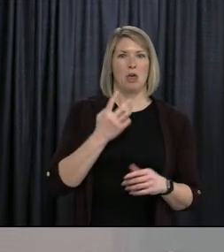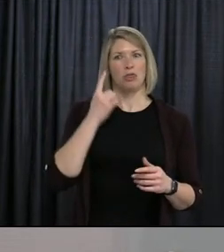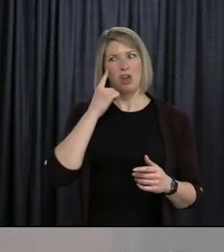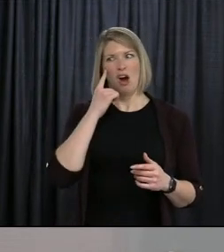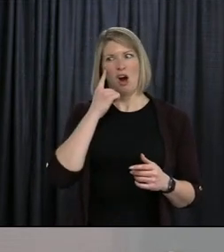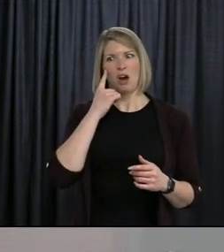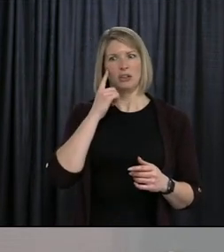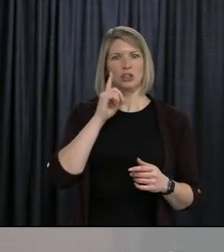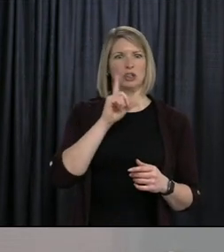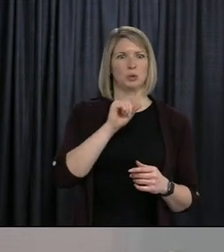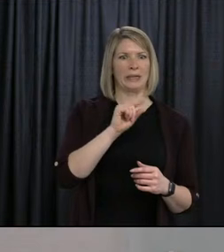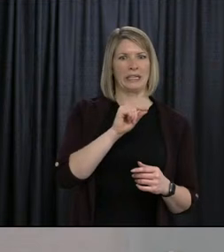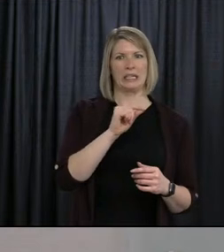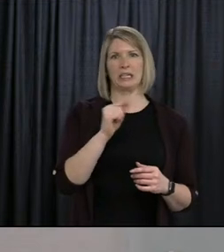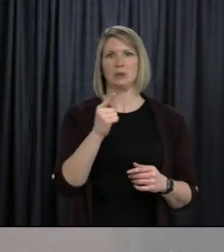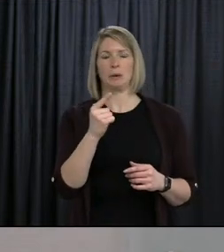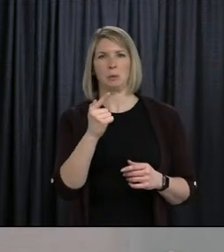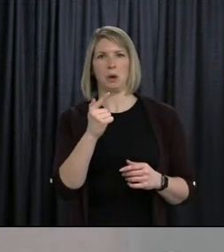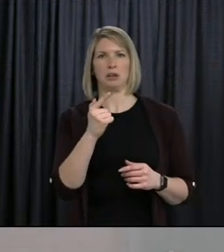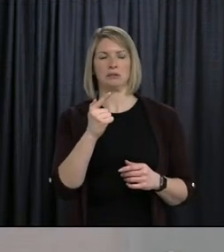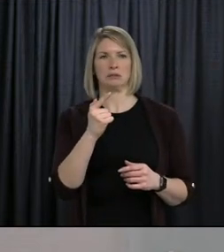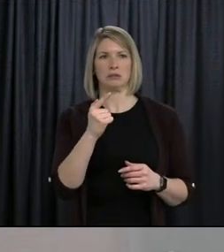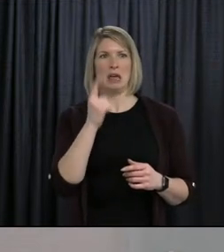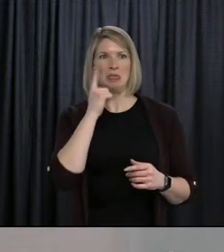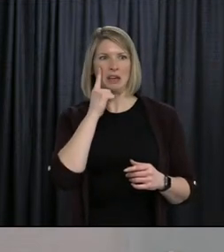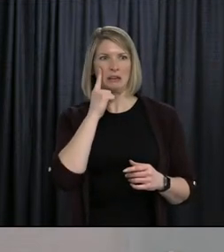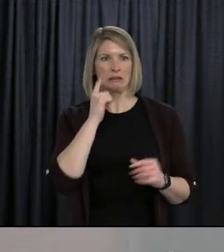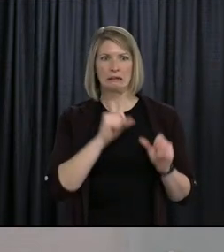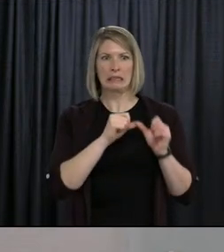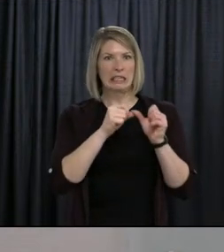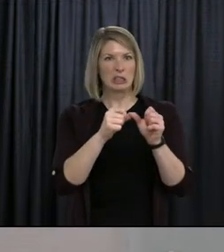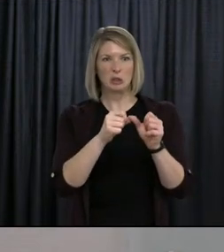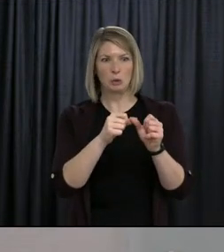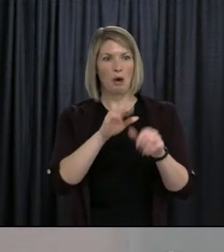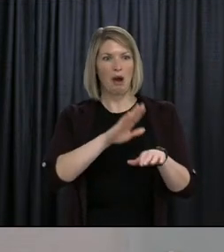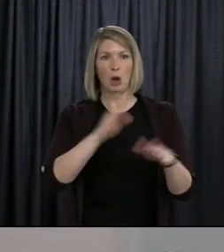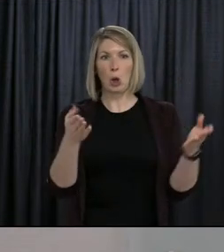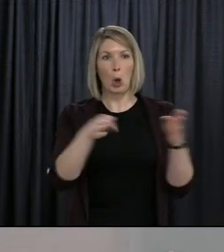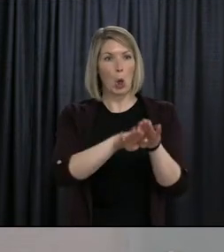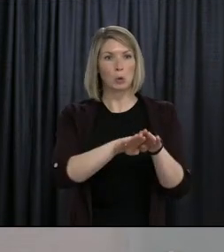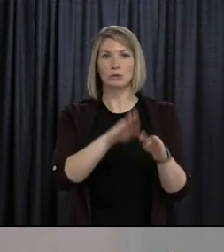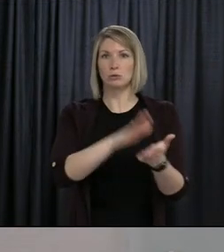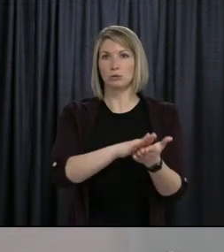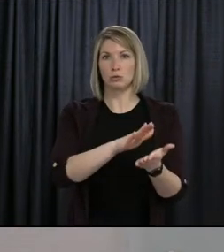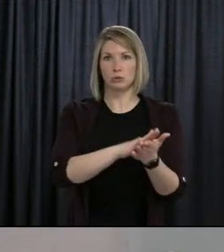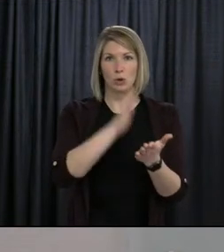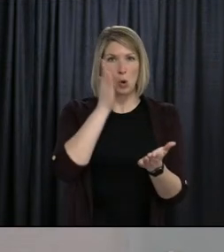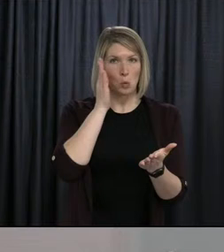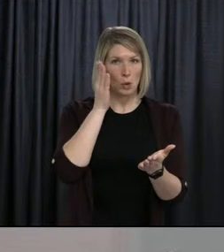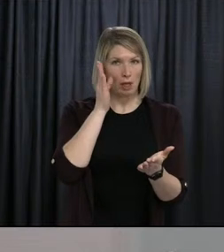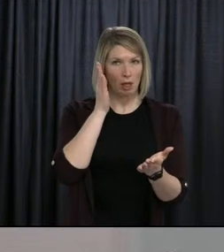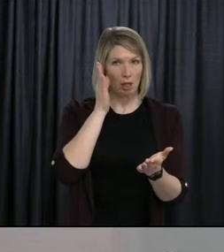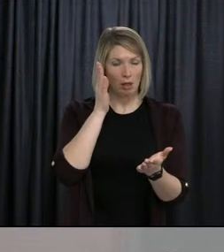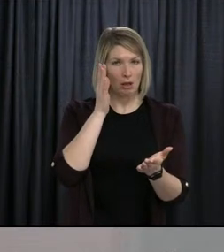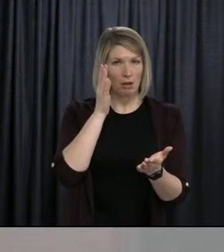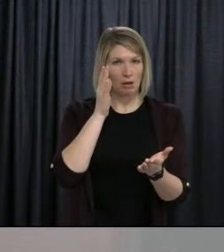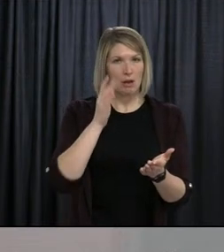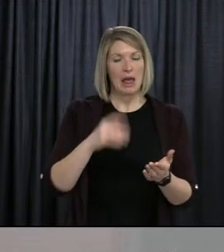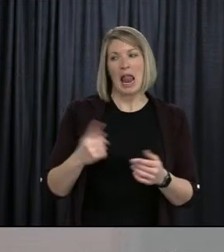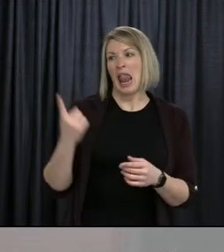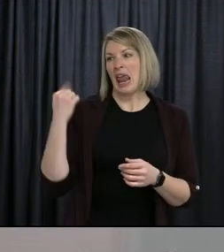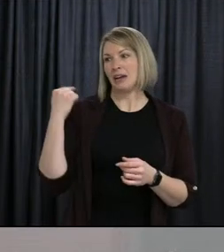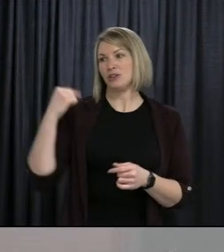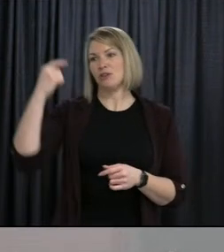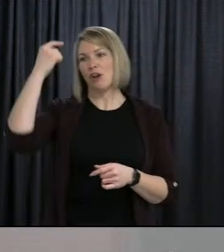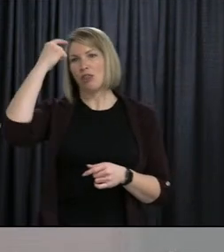right now is being looked at as a circuit breaker. Last spring, you also started making a contingency plan that this could continue into the